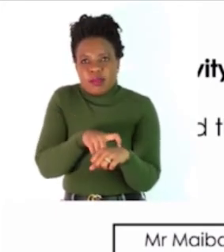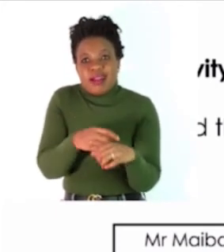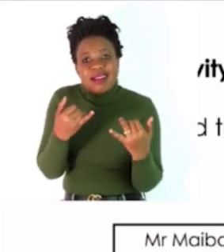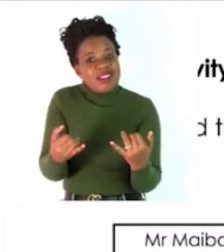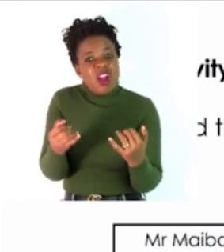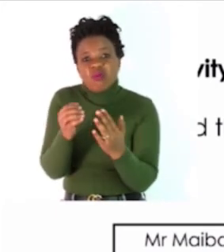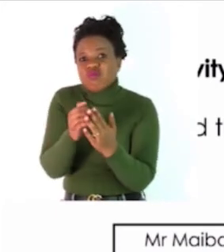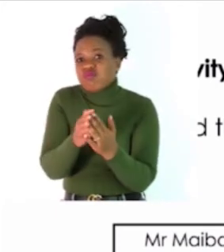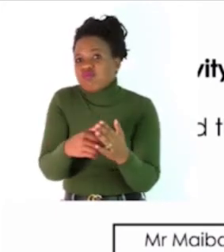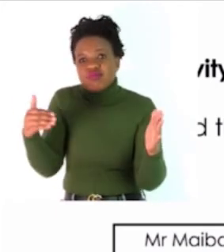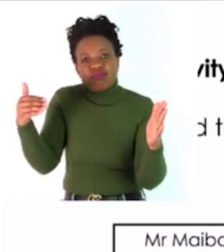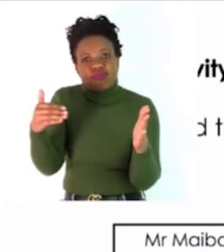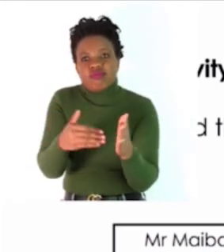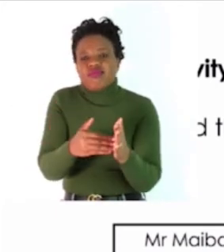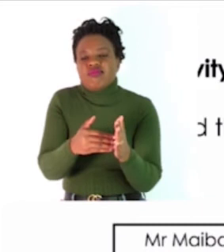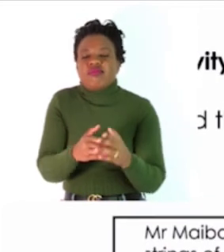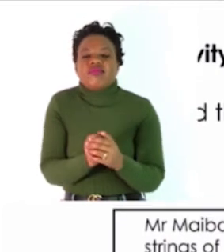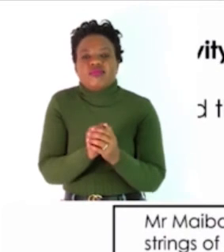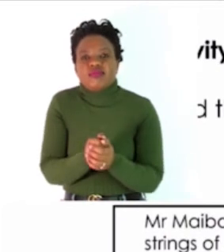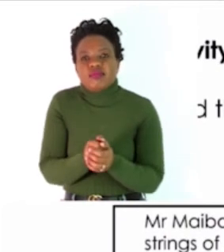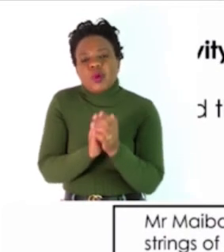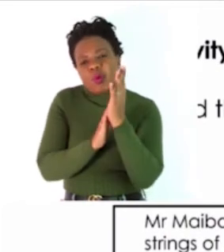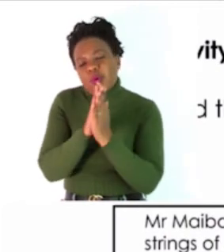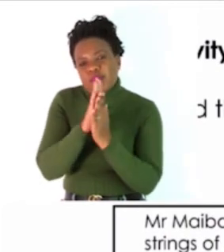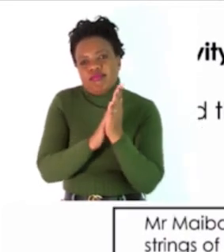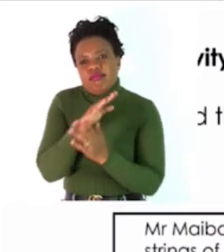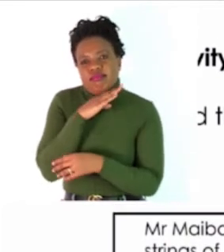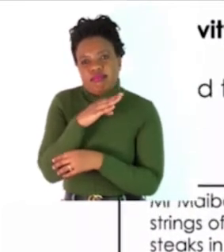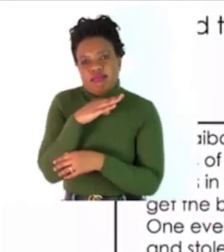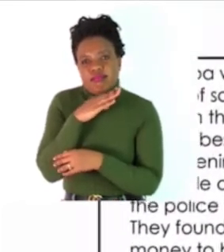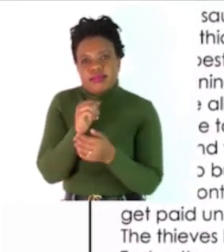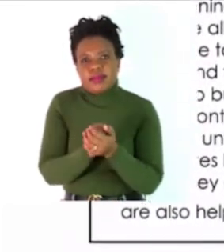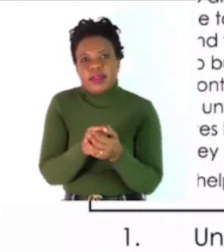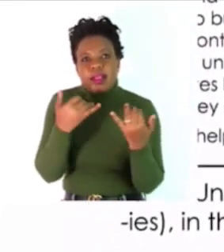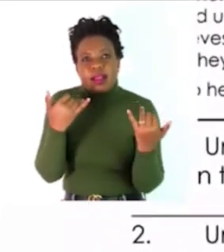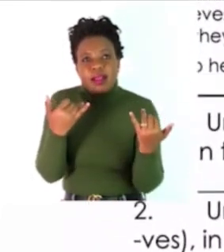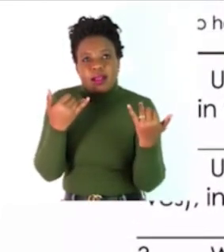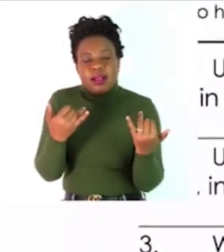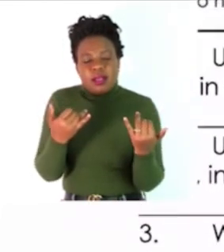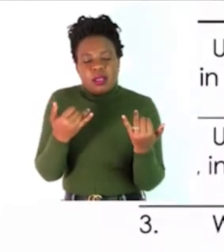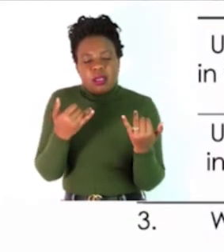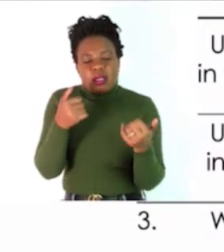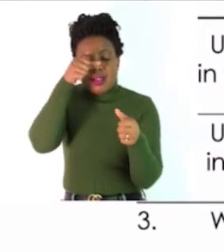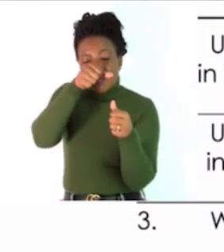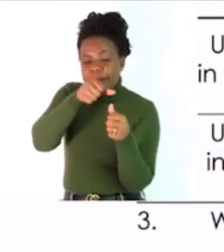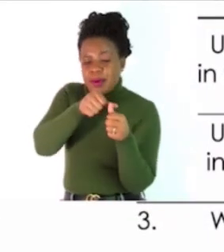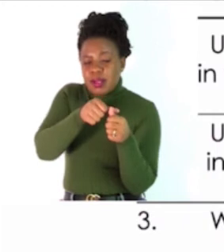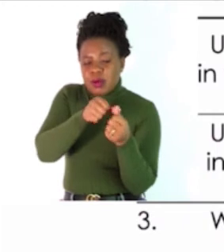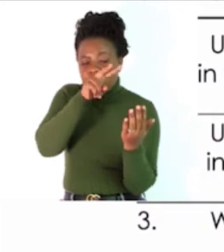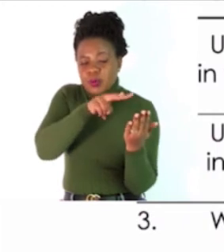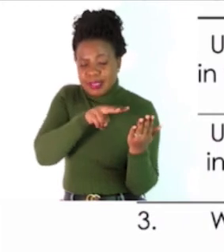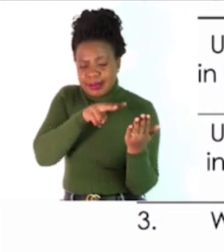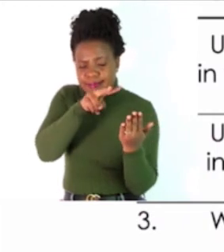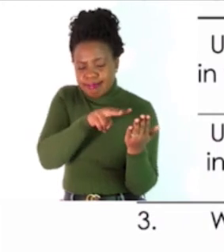That's our story. Is that not interesting? And below our passage, remember what I told you. Read